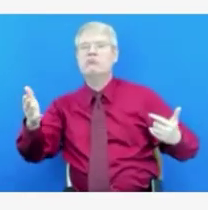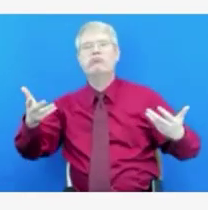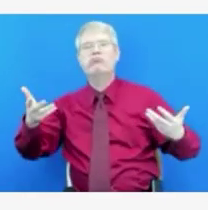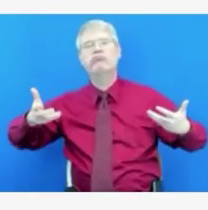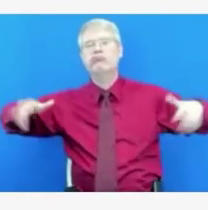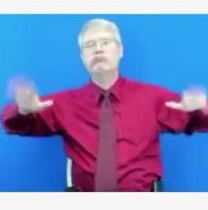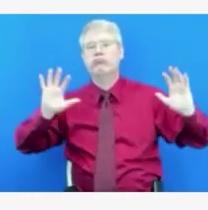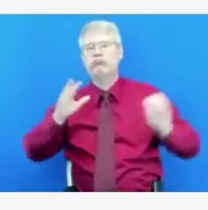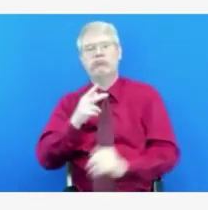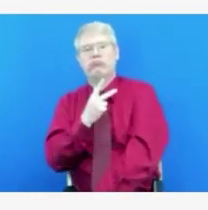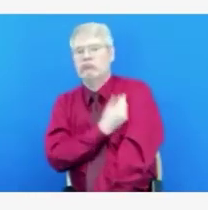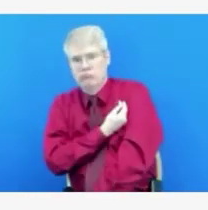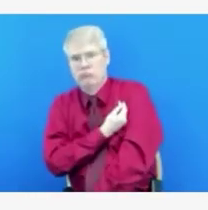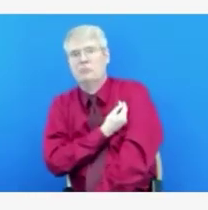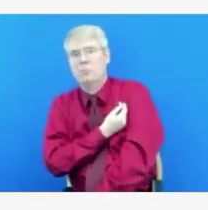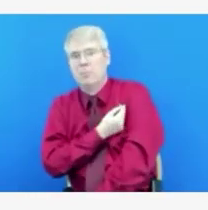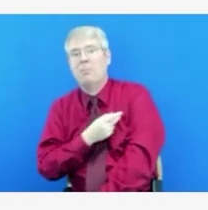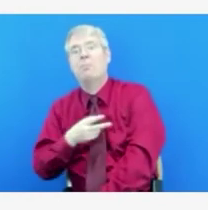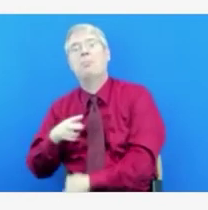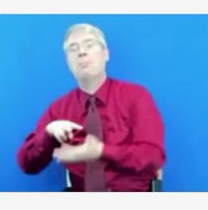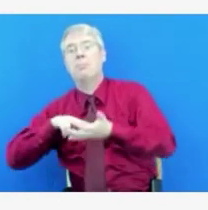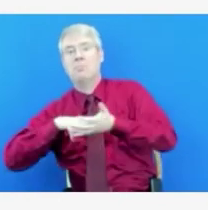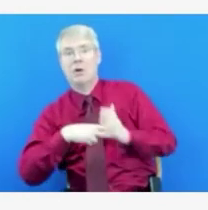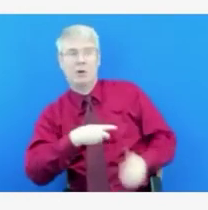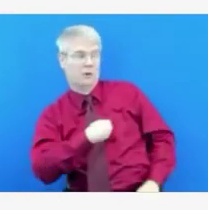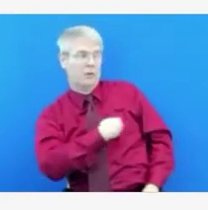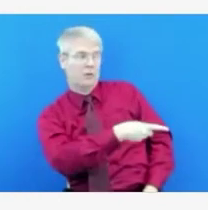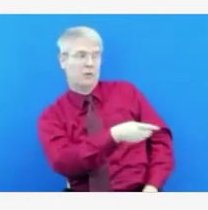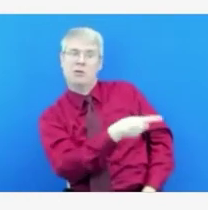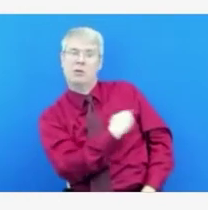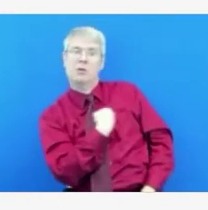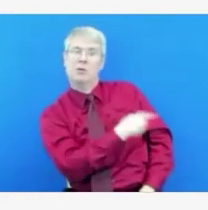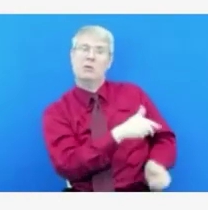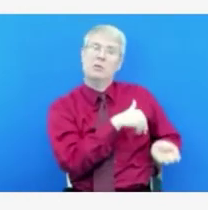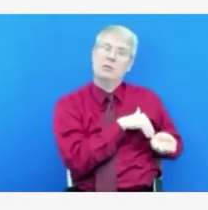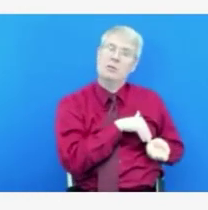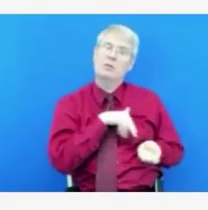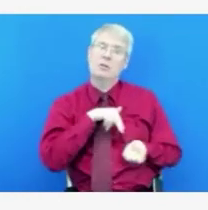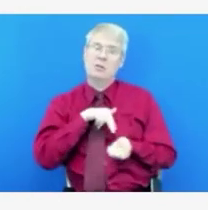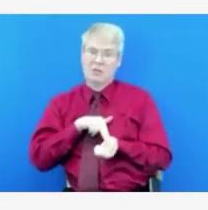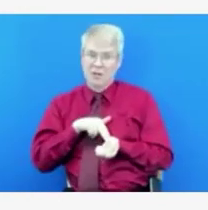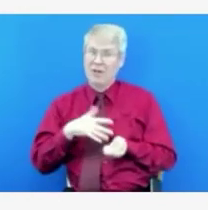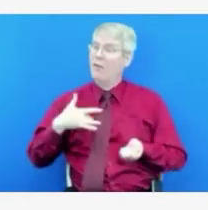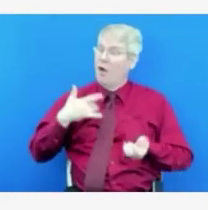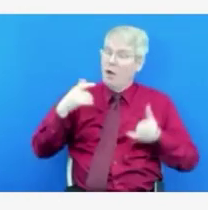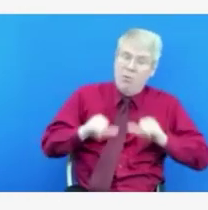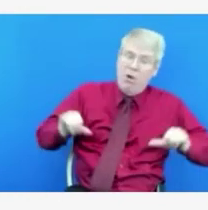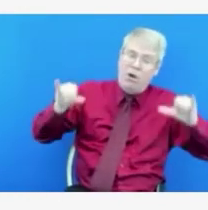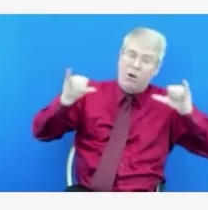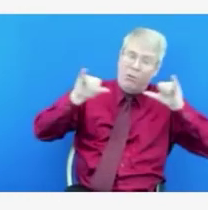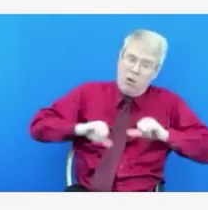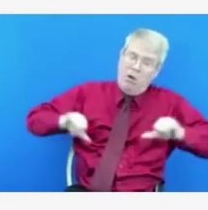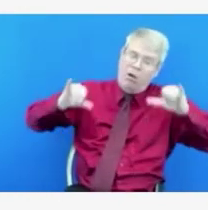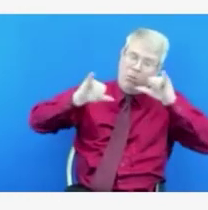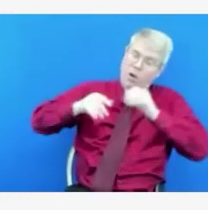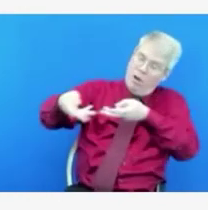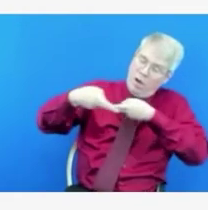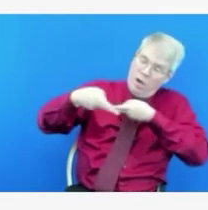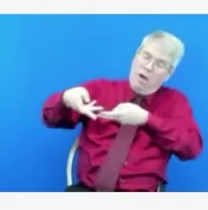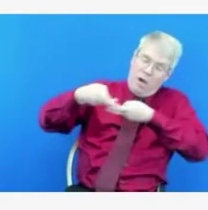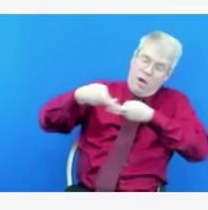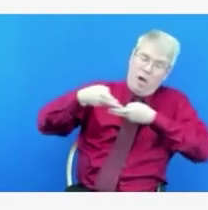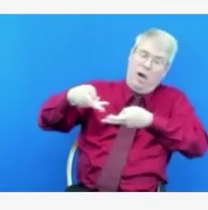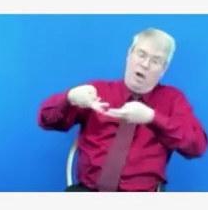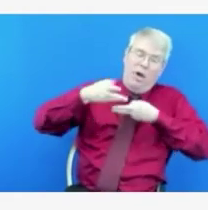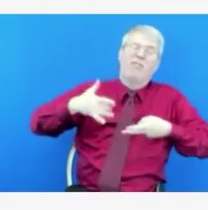employees are experiencing from watching these unnecessary deaths, as I mentioned, from unvaccinated individuals. They